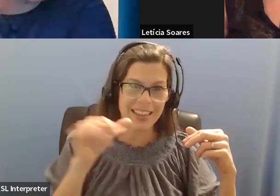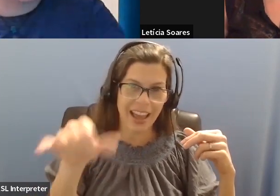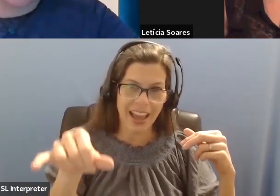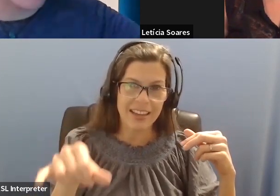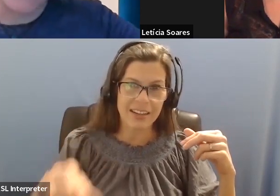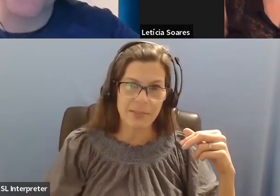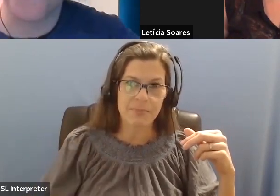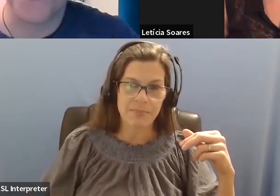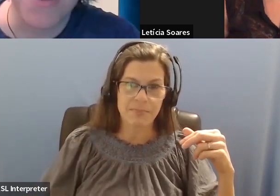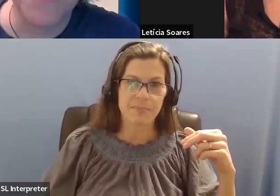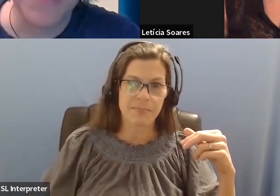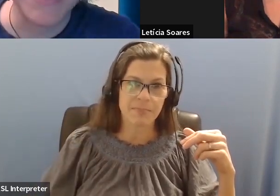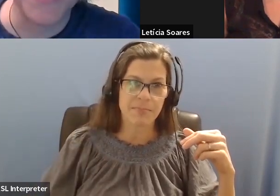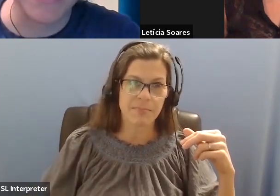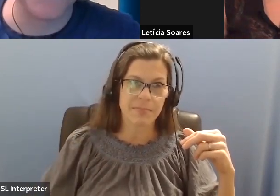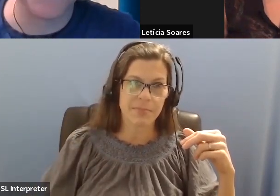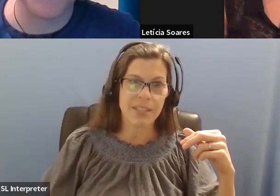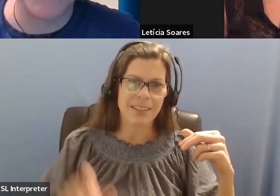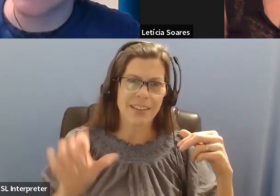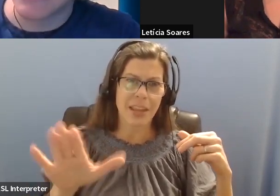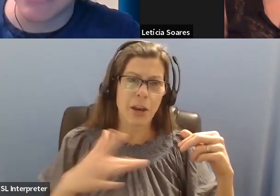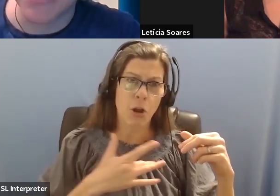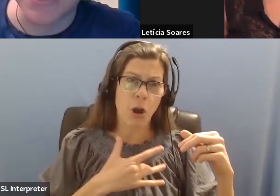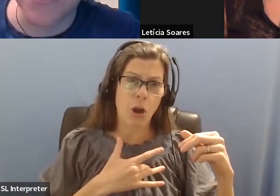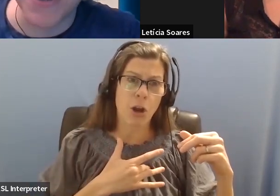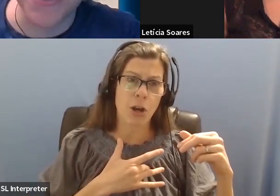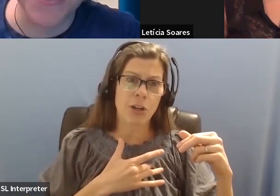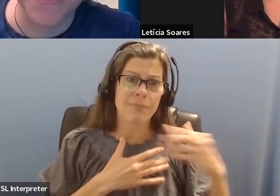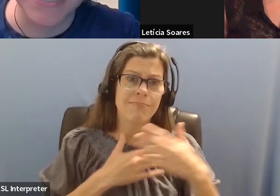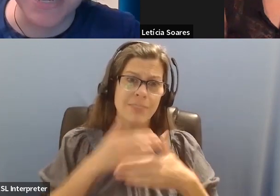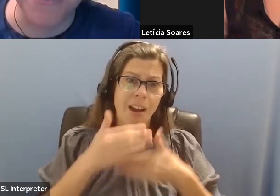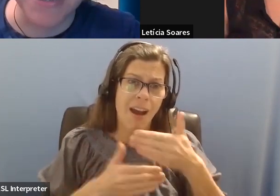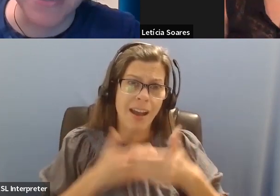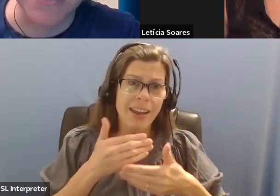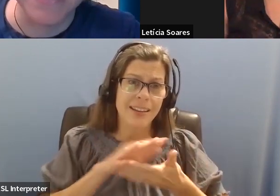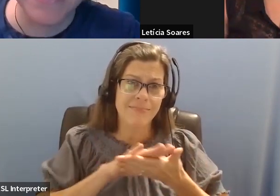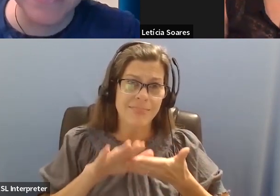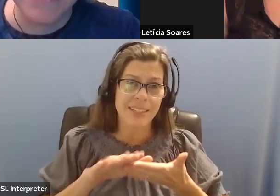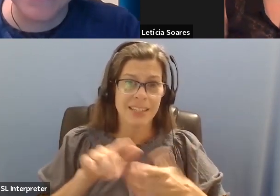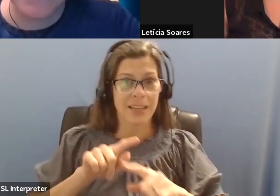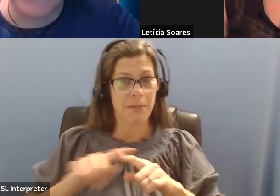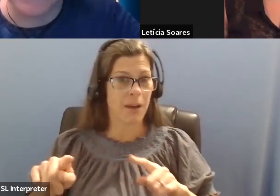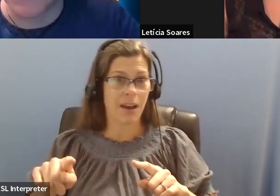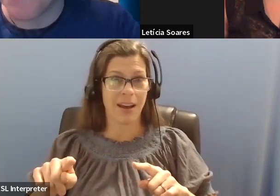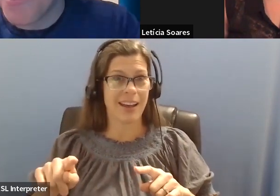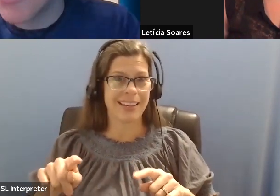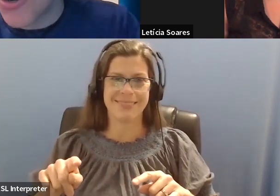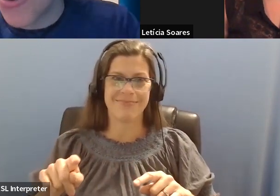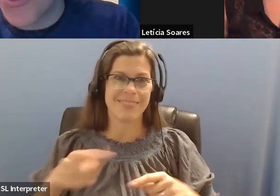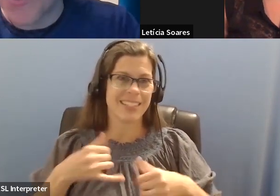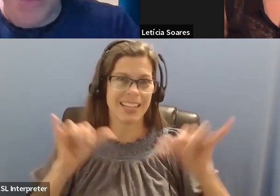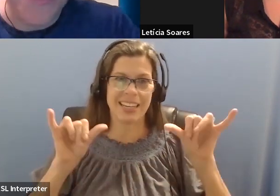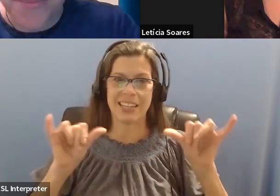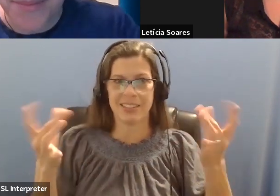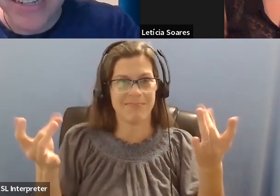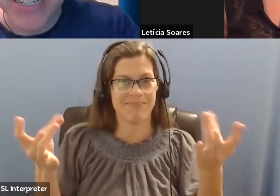it's, it's definitely coming from a kind place, but it doesn't necessarily feel good to receive it. Huh? Yeah. Yeah. Yeah. Yeah. So